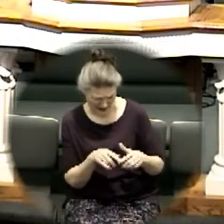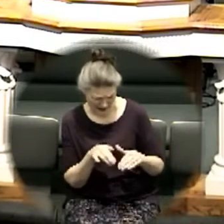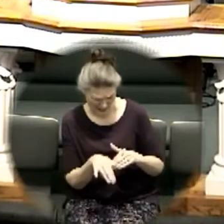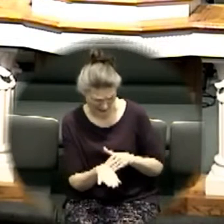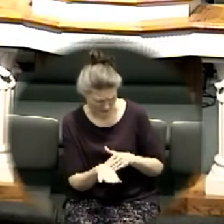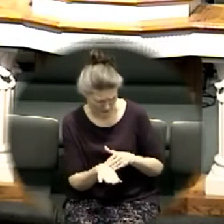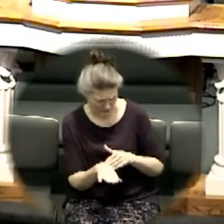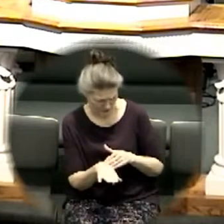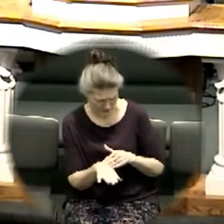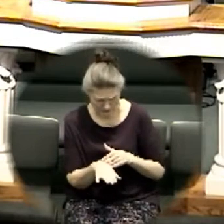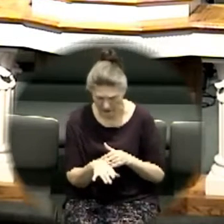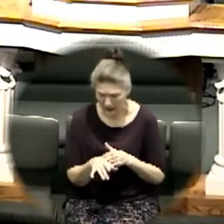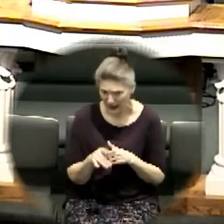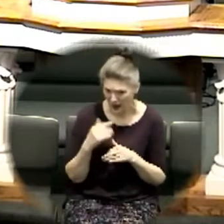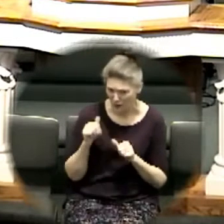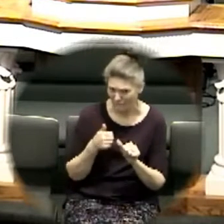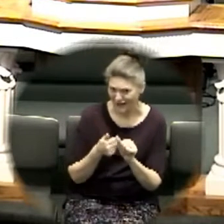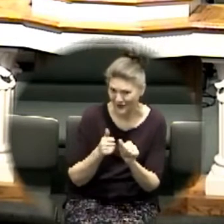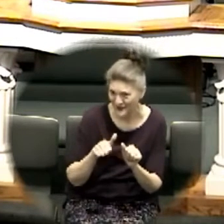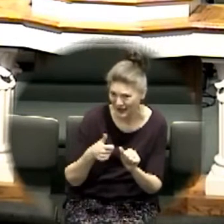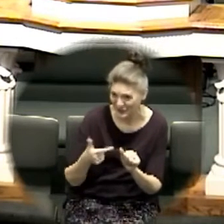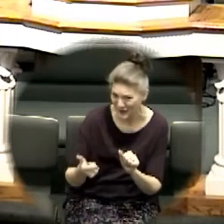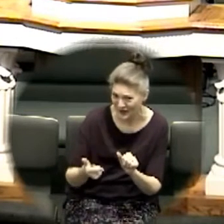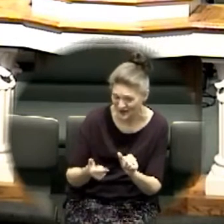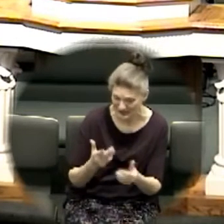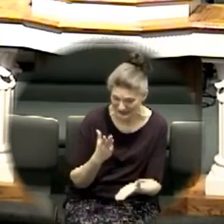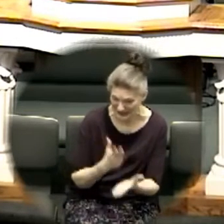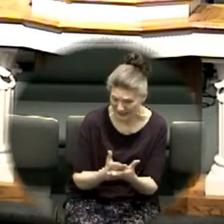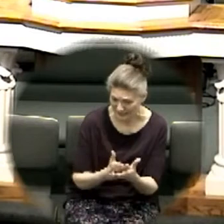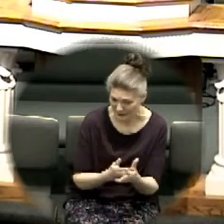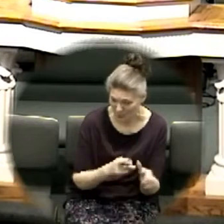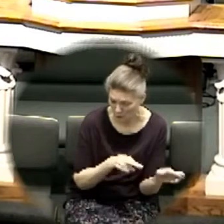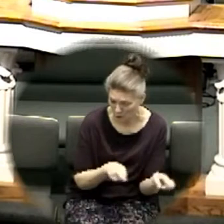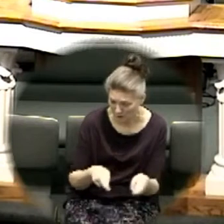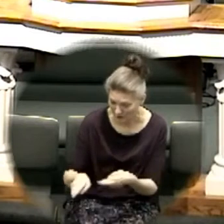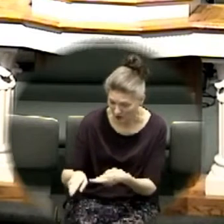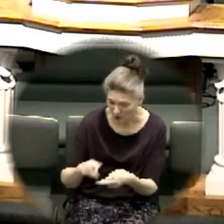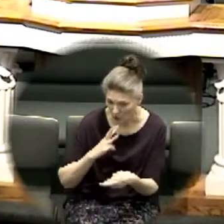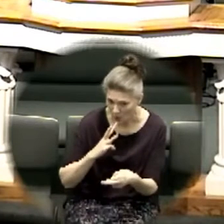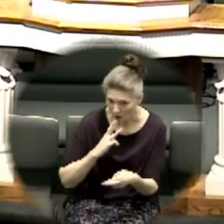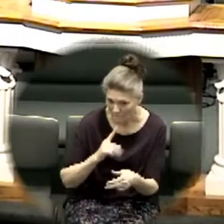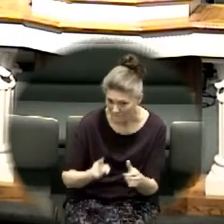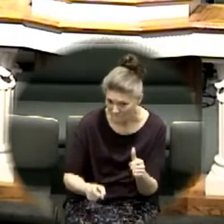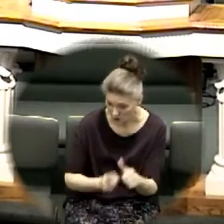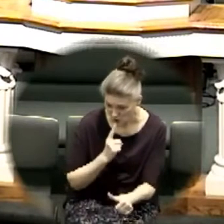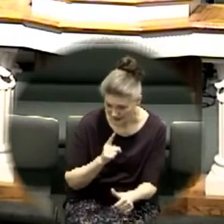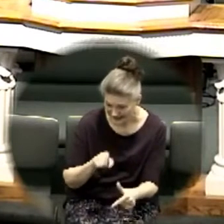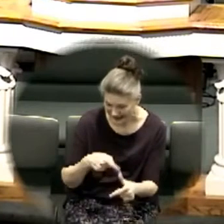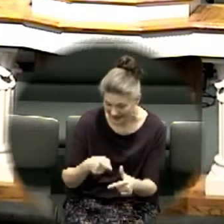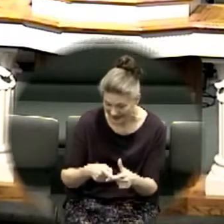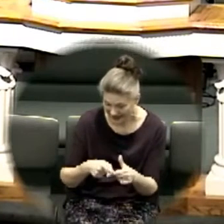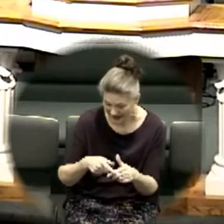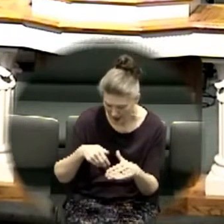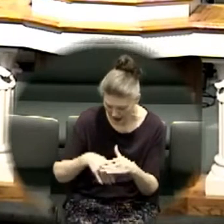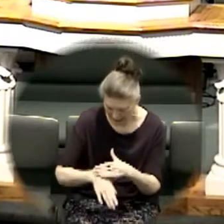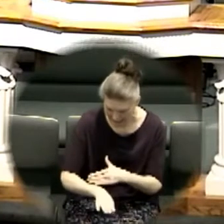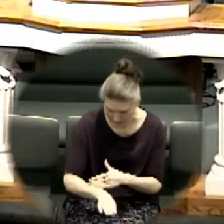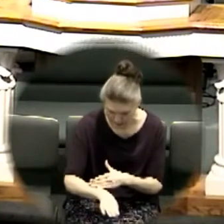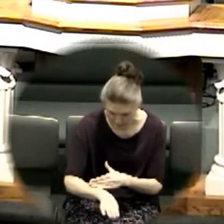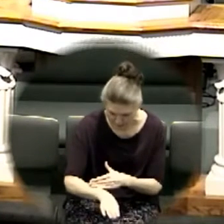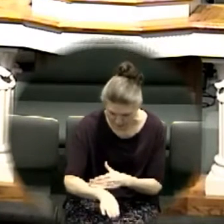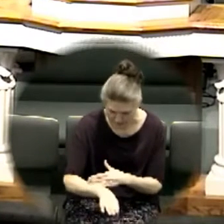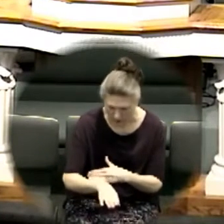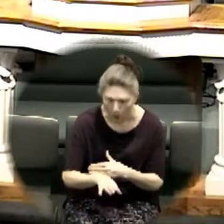god i will follow you anywhere just stop the river and then i'll get in or number two